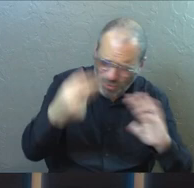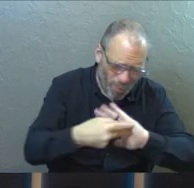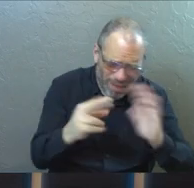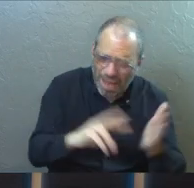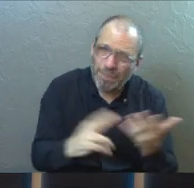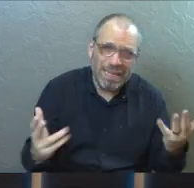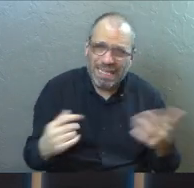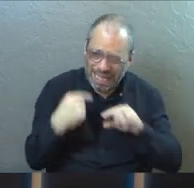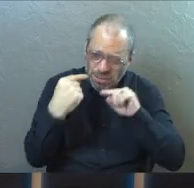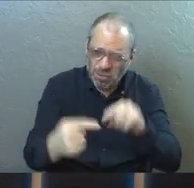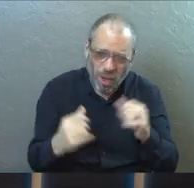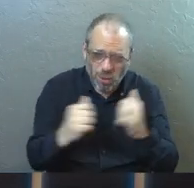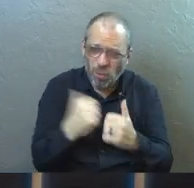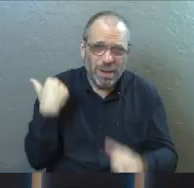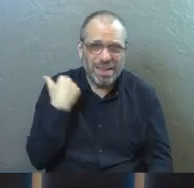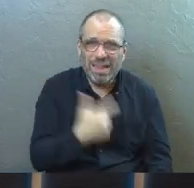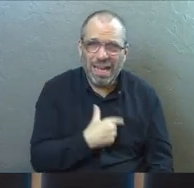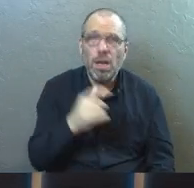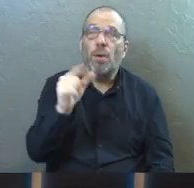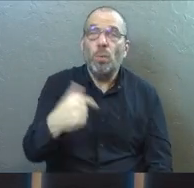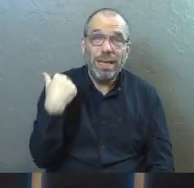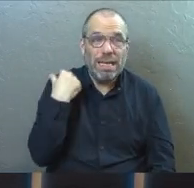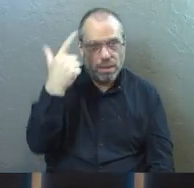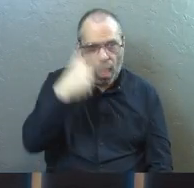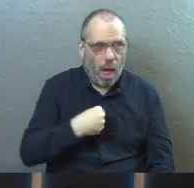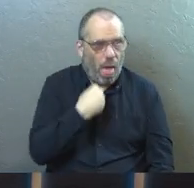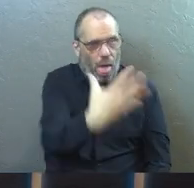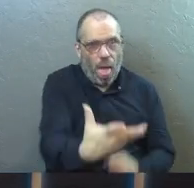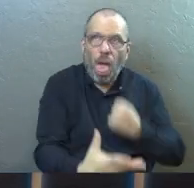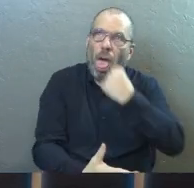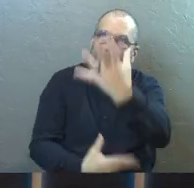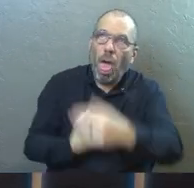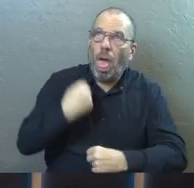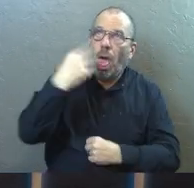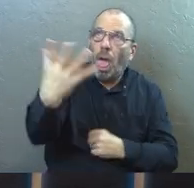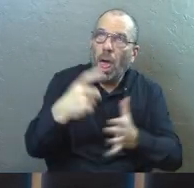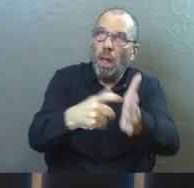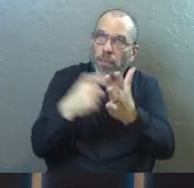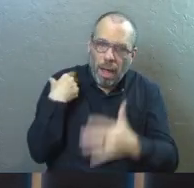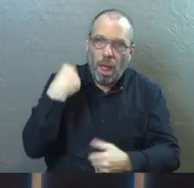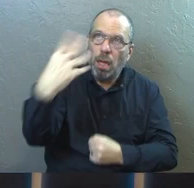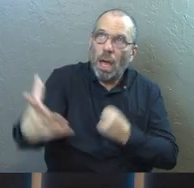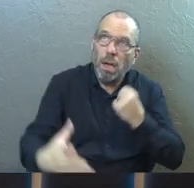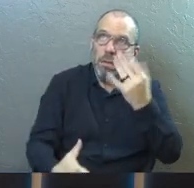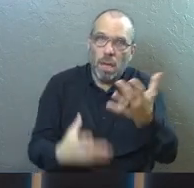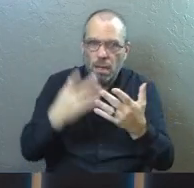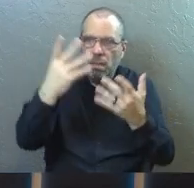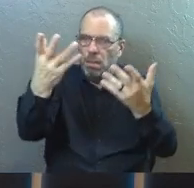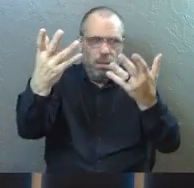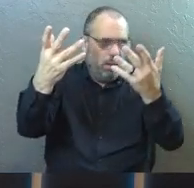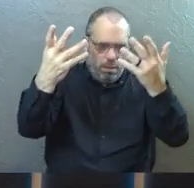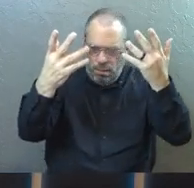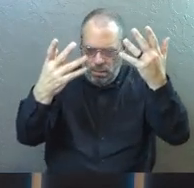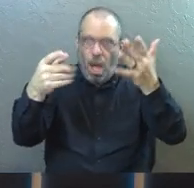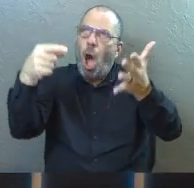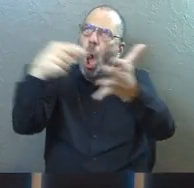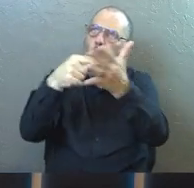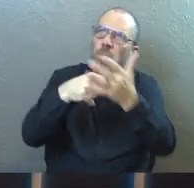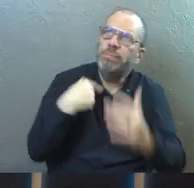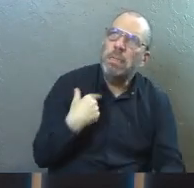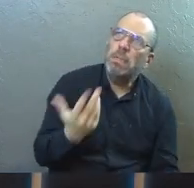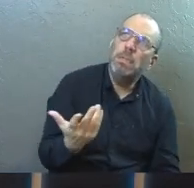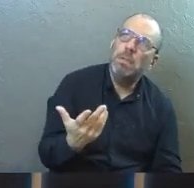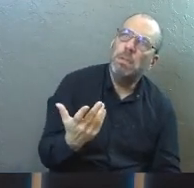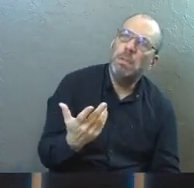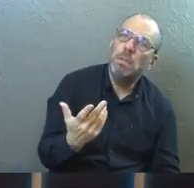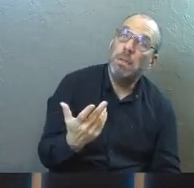This is a struggle for us. We thought that we gave to God the things that he demanded of us and therefore God owes us.